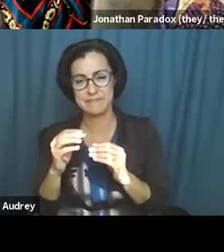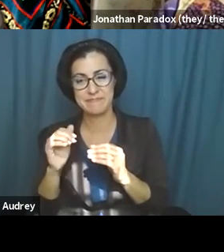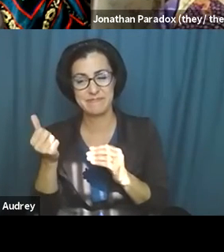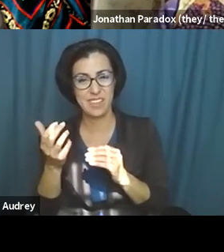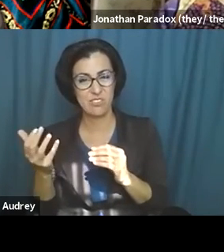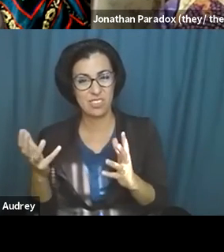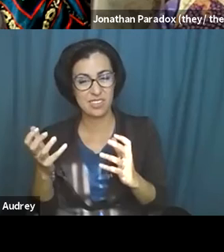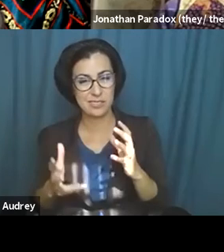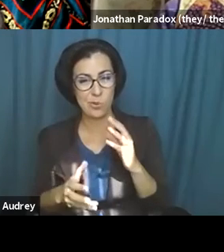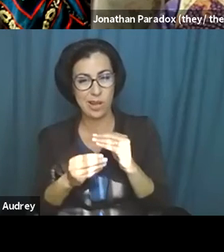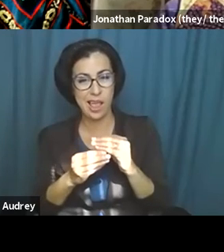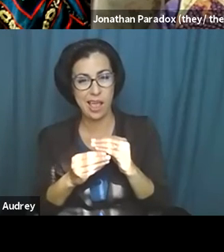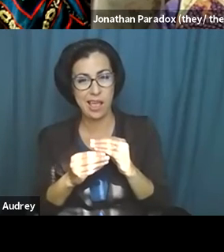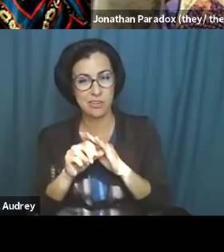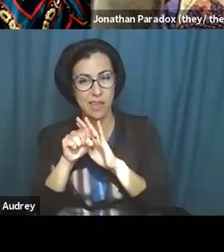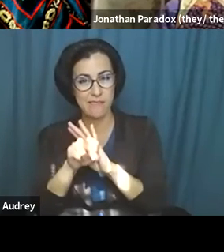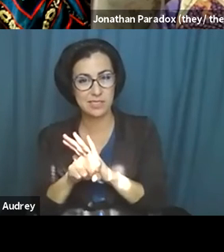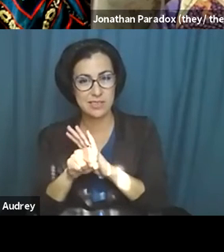want to highlight. Um,